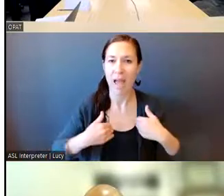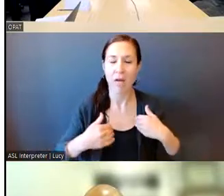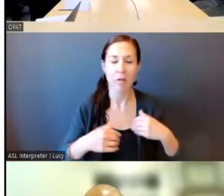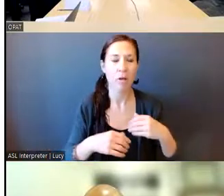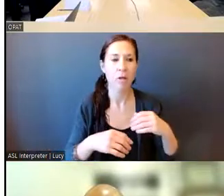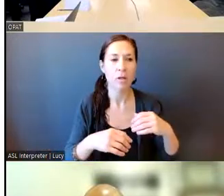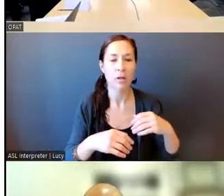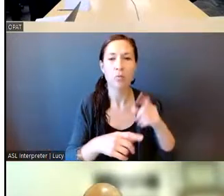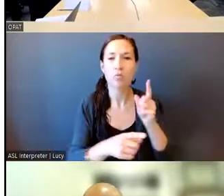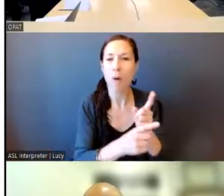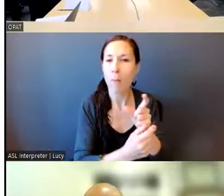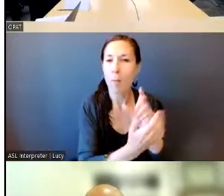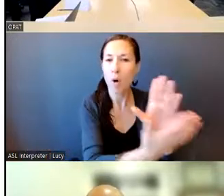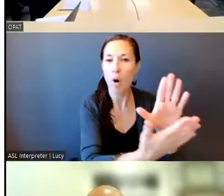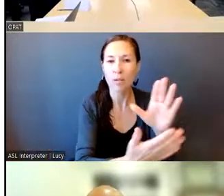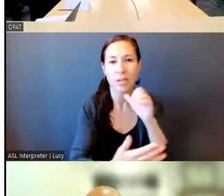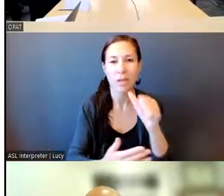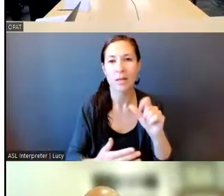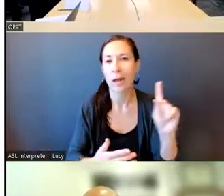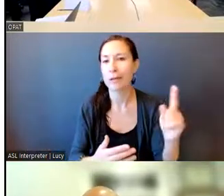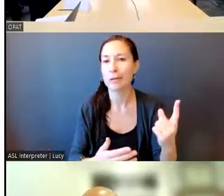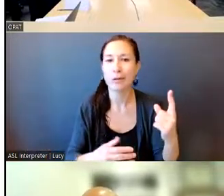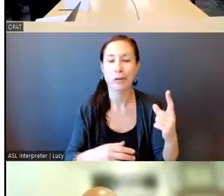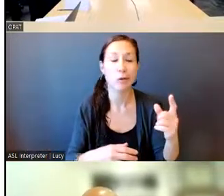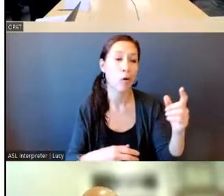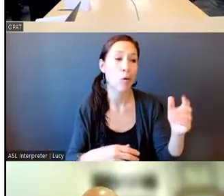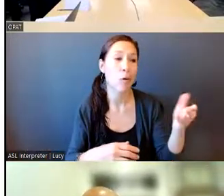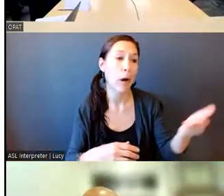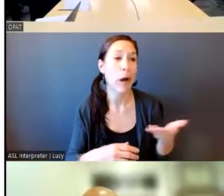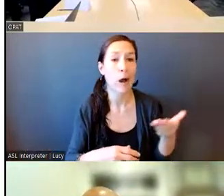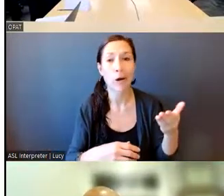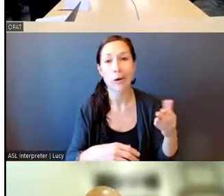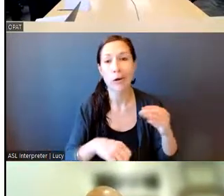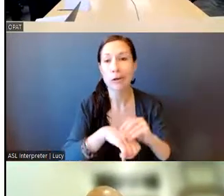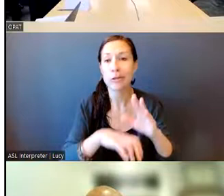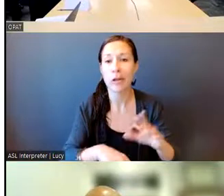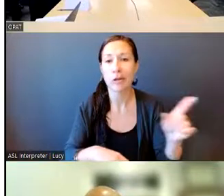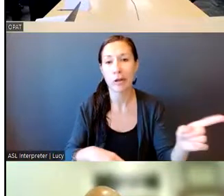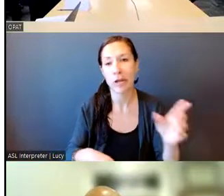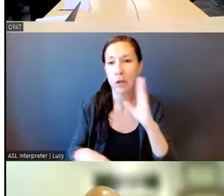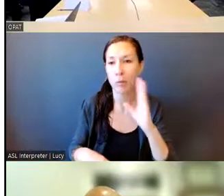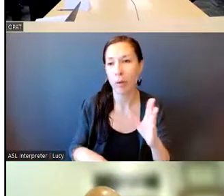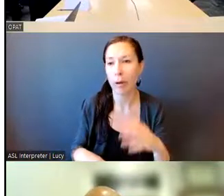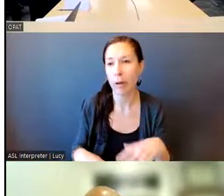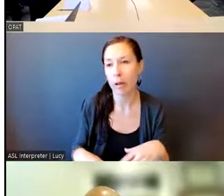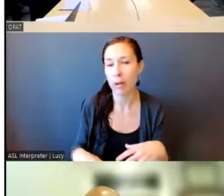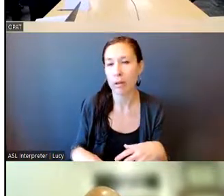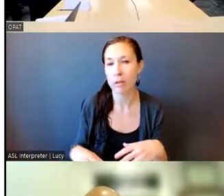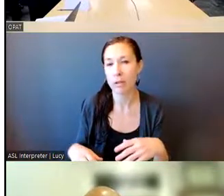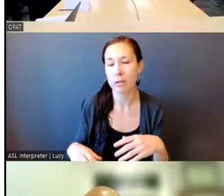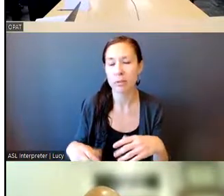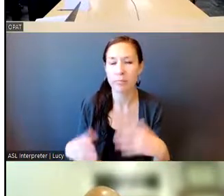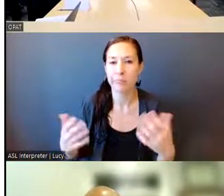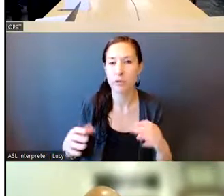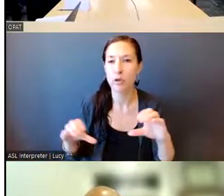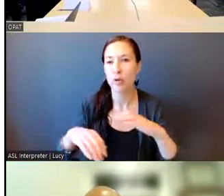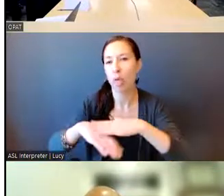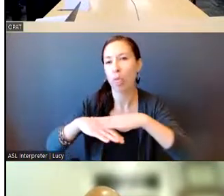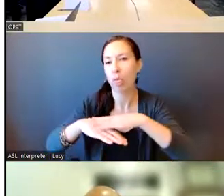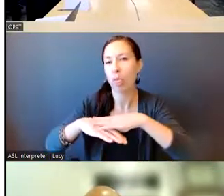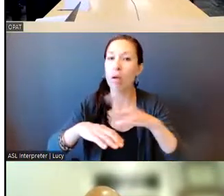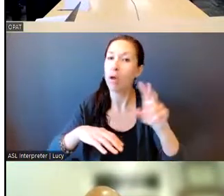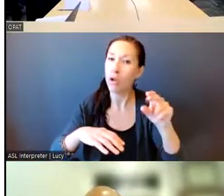and not just do a fluff of having a consultant come in and tell us what we already know, but really getting some real efforts and teeth